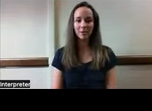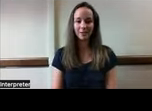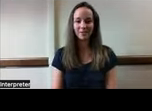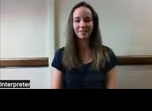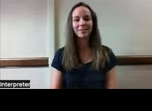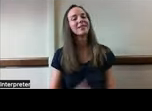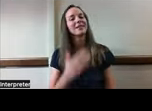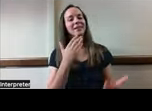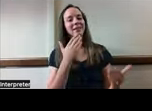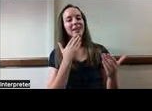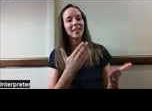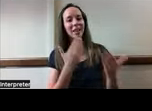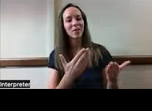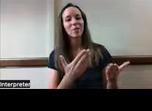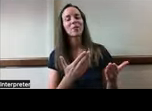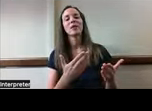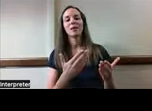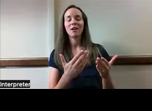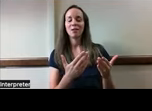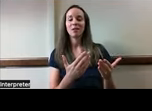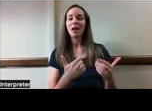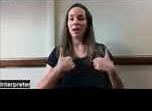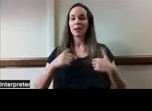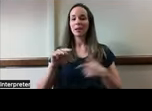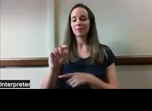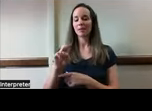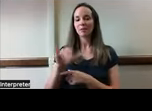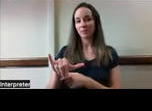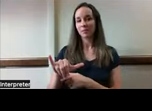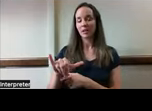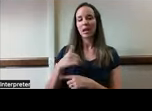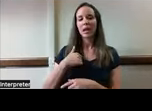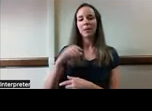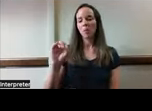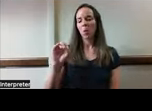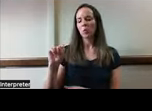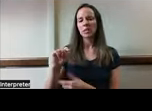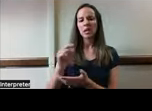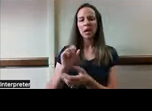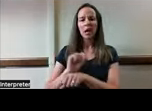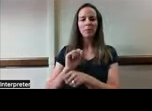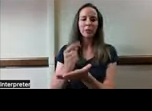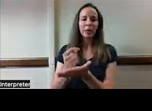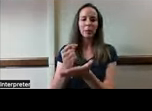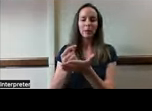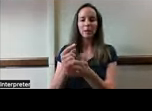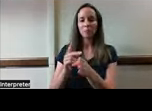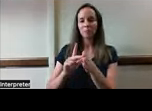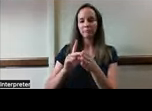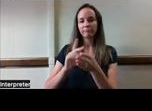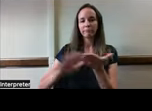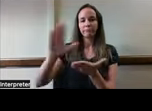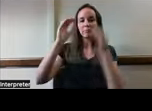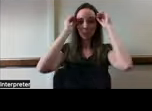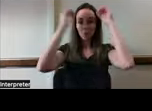that's joined in on the call today. Yeah, I'm Tony Gentry, and I'm an occupational therapy professor. I'm calling you in this